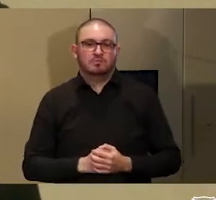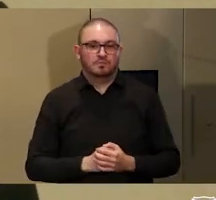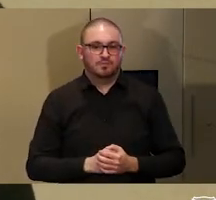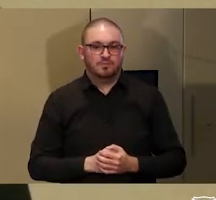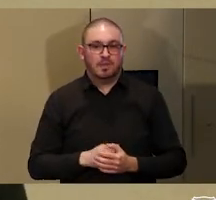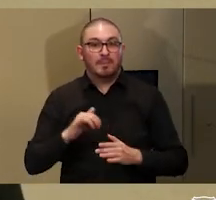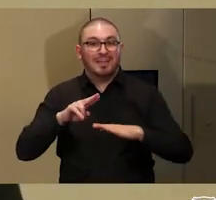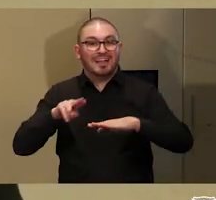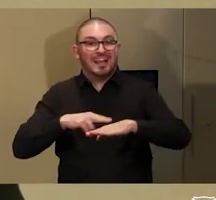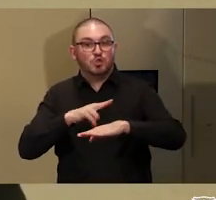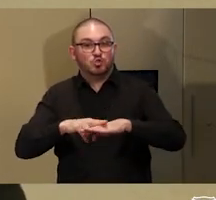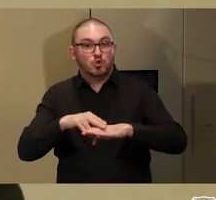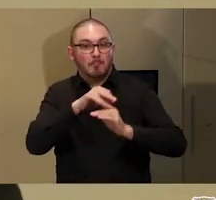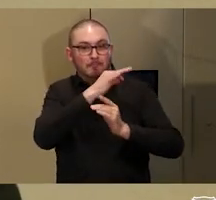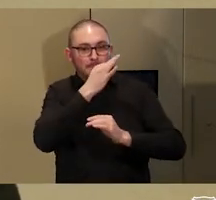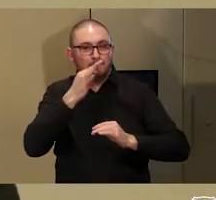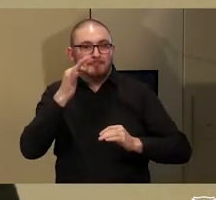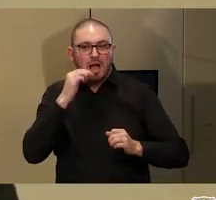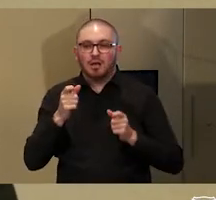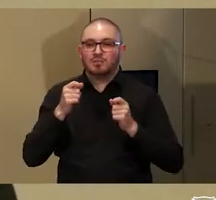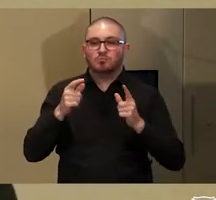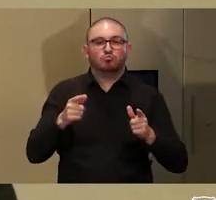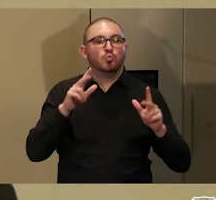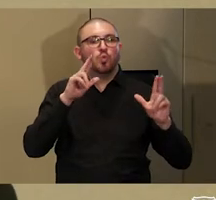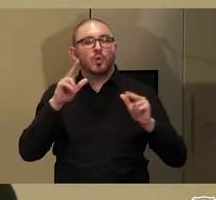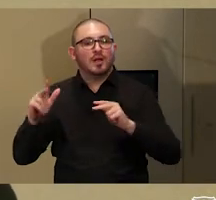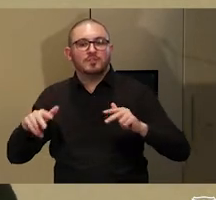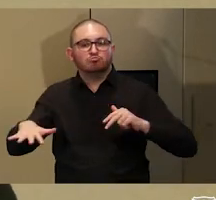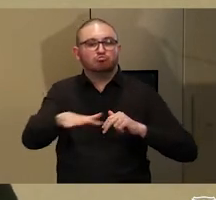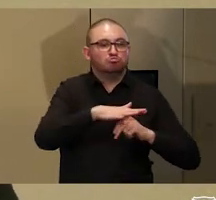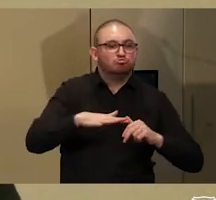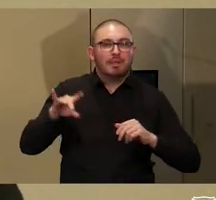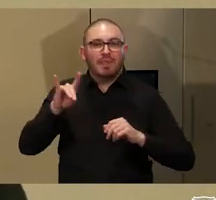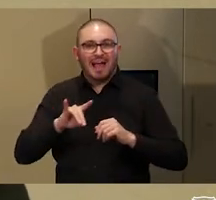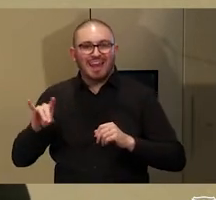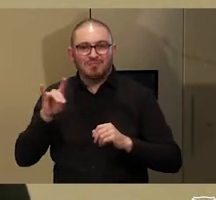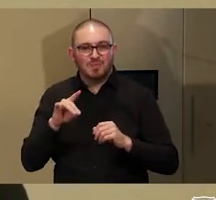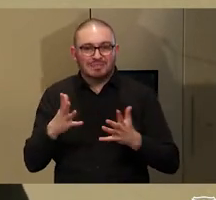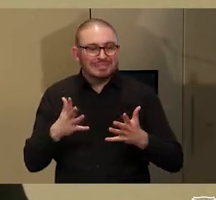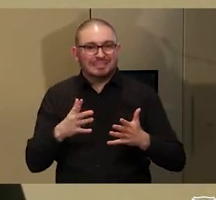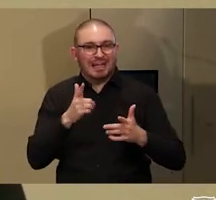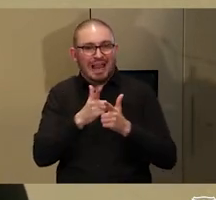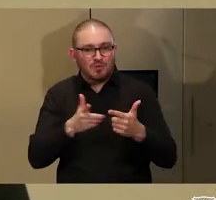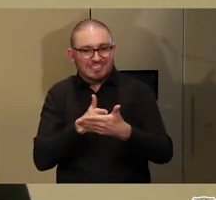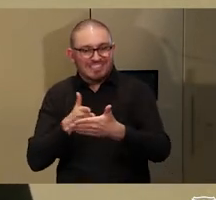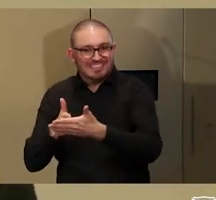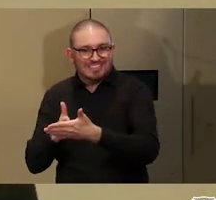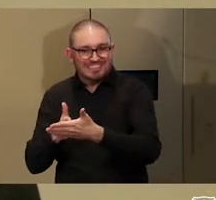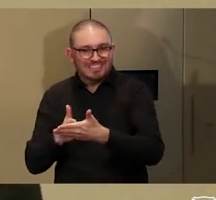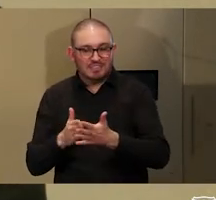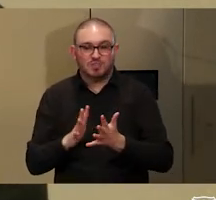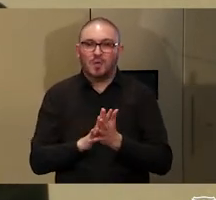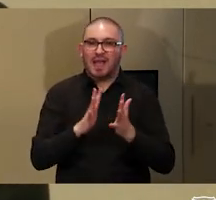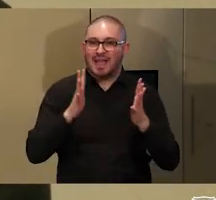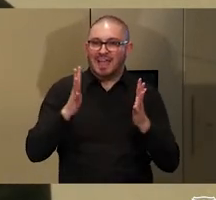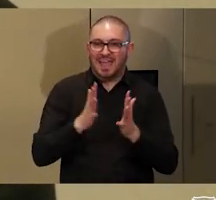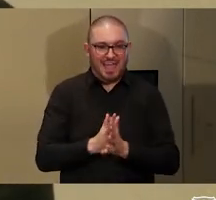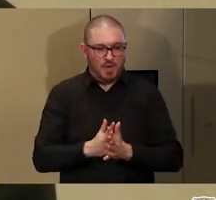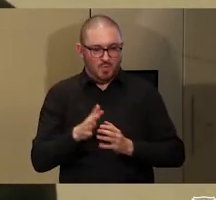as a park ranger or administrator for Parks Australia. So how do we overcome this